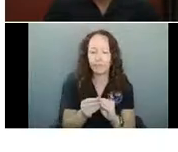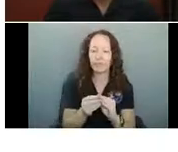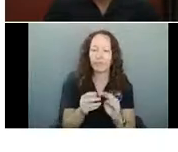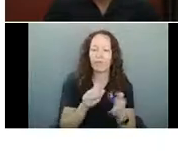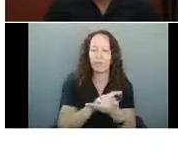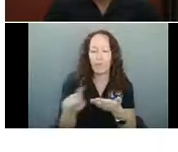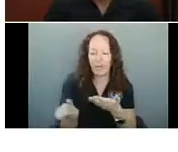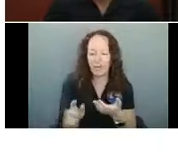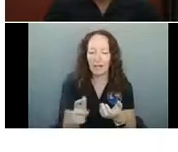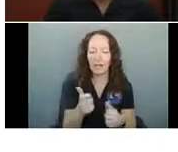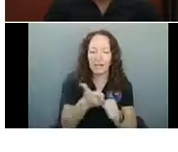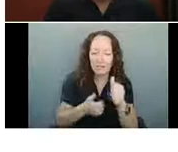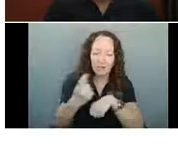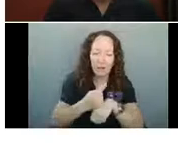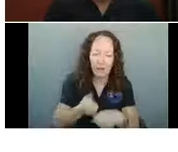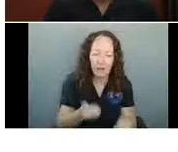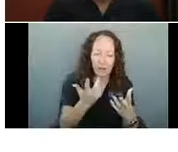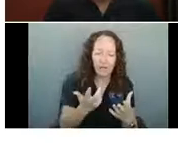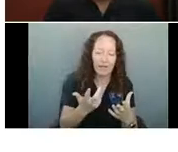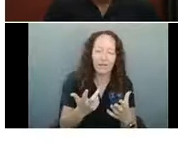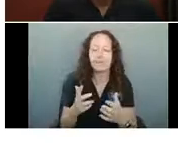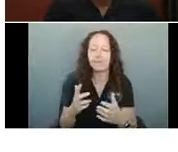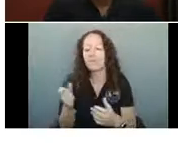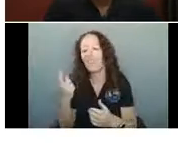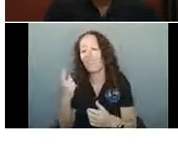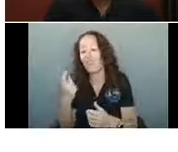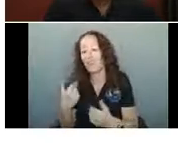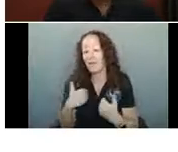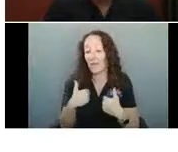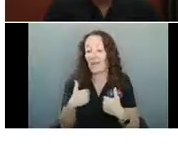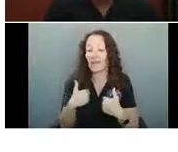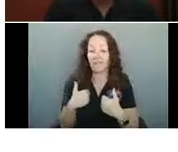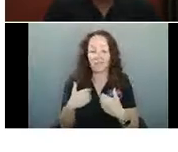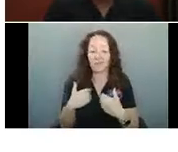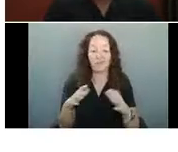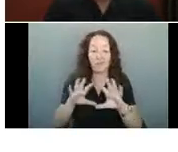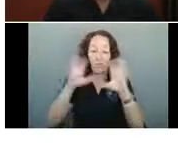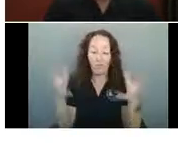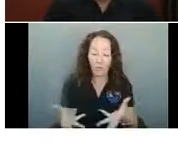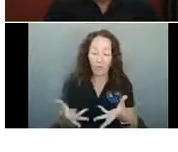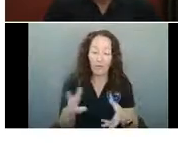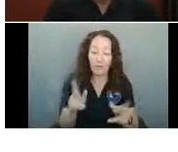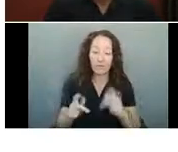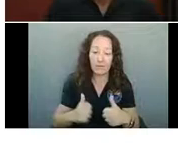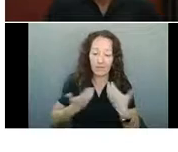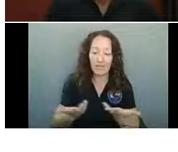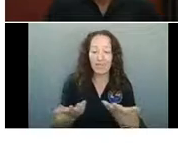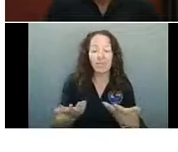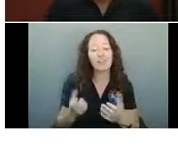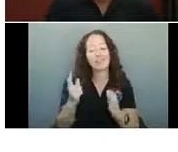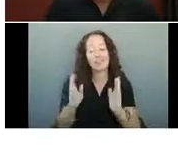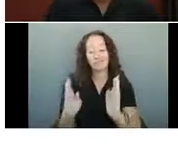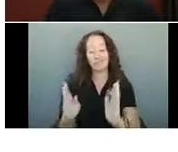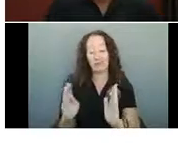that number. We're pretty far below the moderate level for that. When we get down to 10